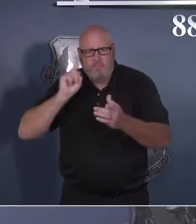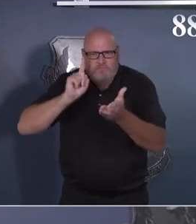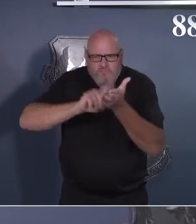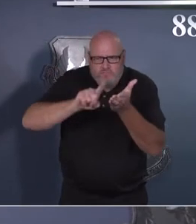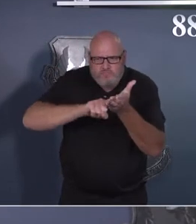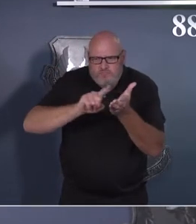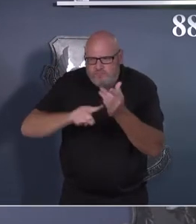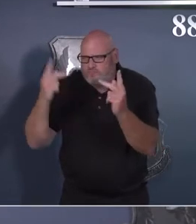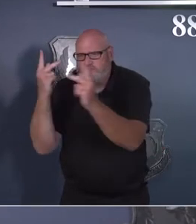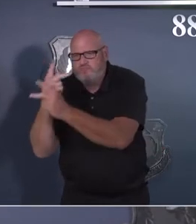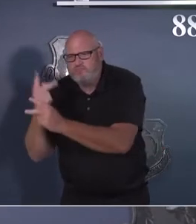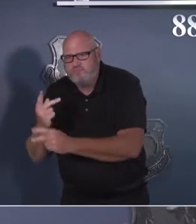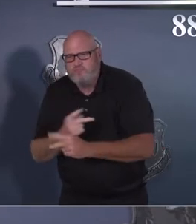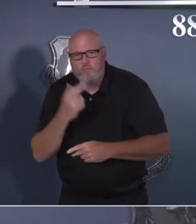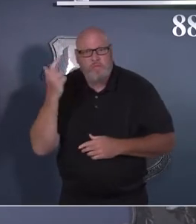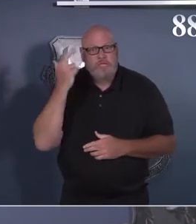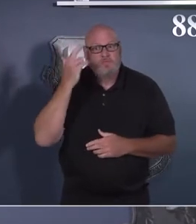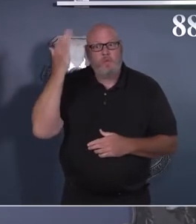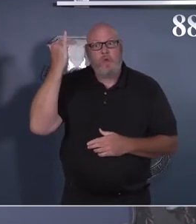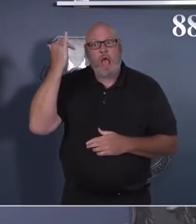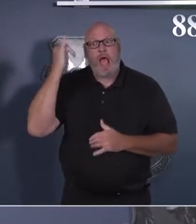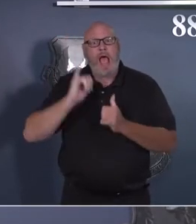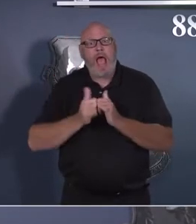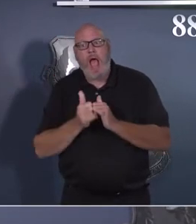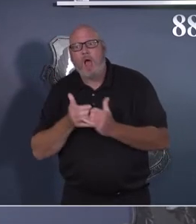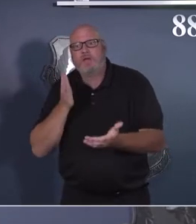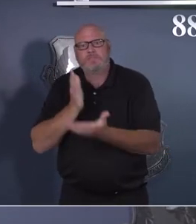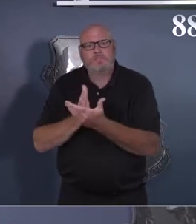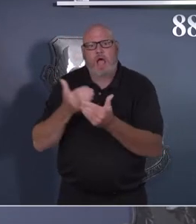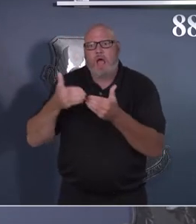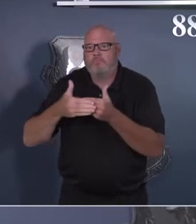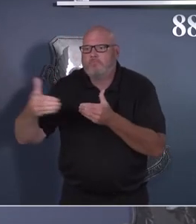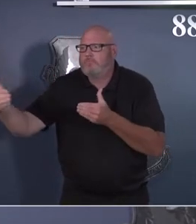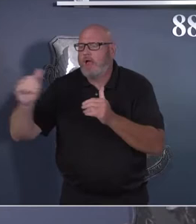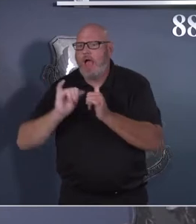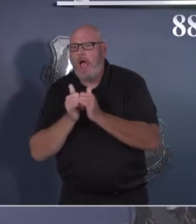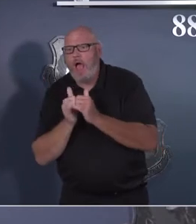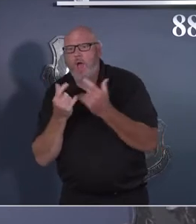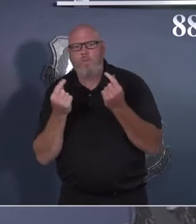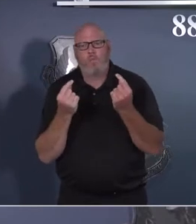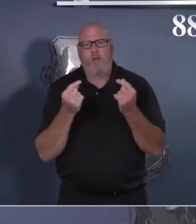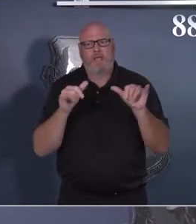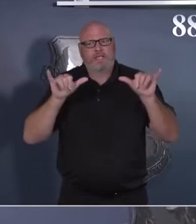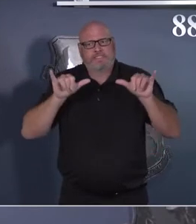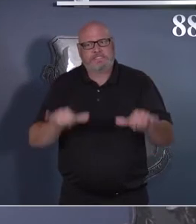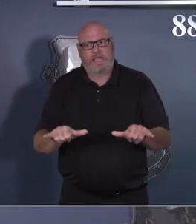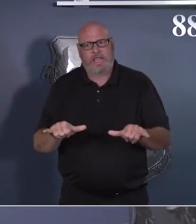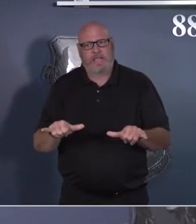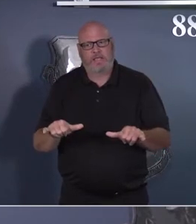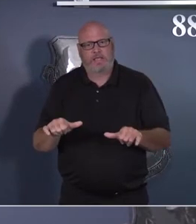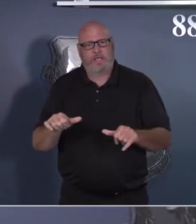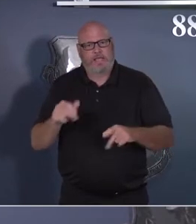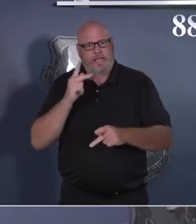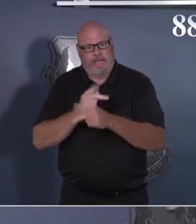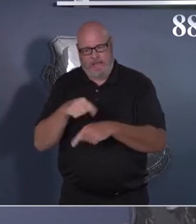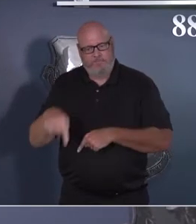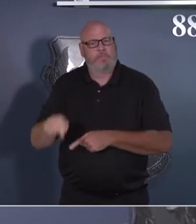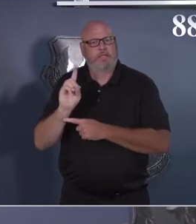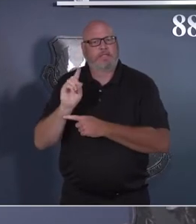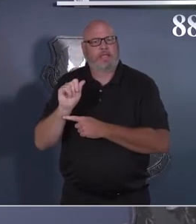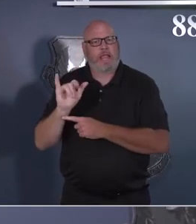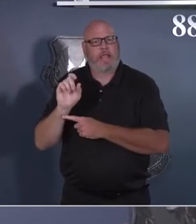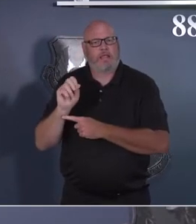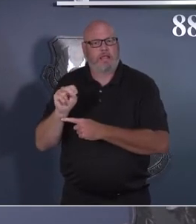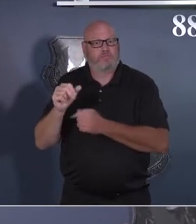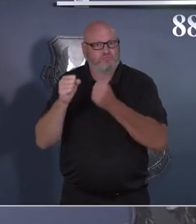How do we get better? How do we stay Dayton strong? How That was a tough experience. And so I just ask that you